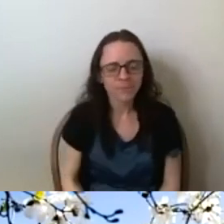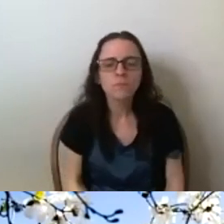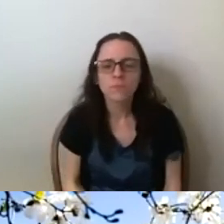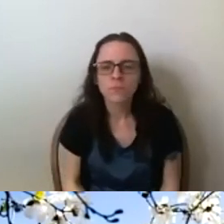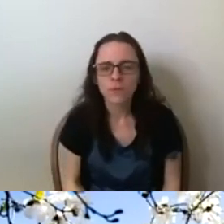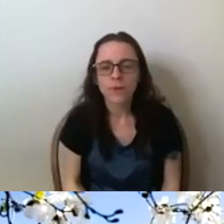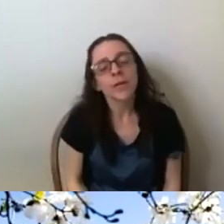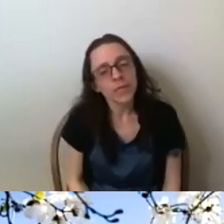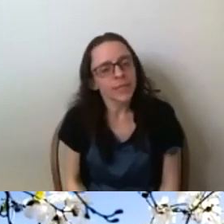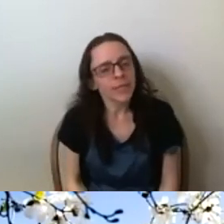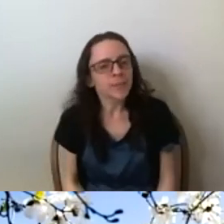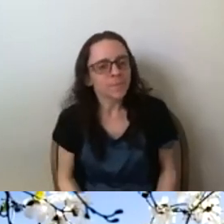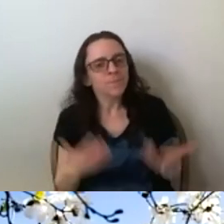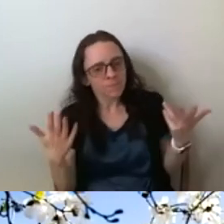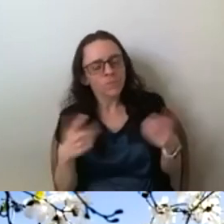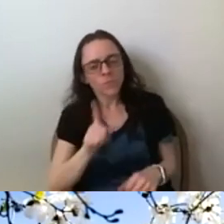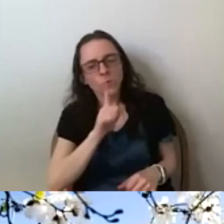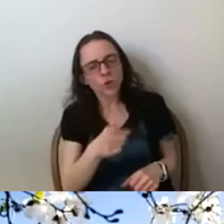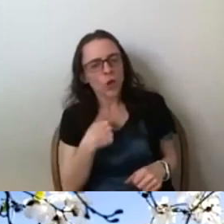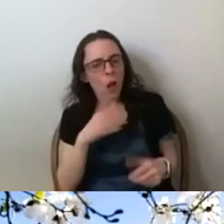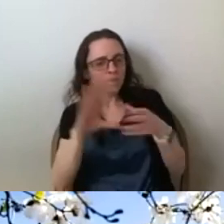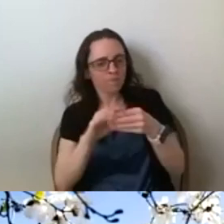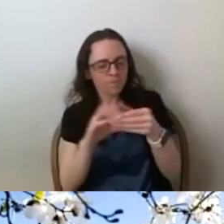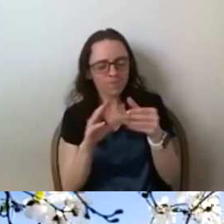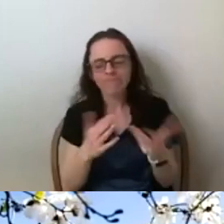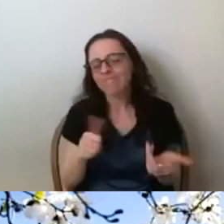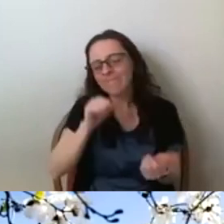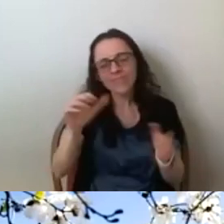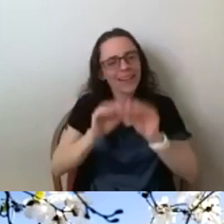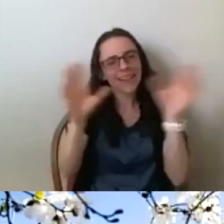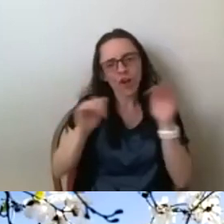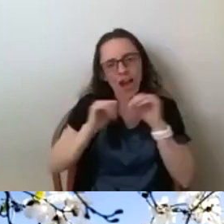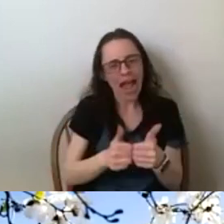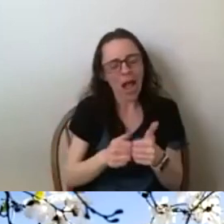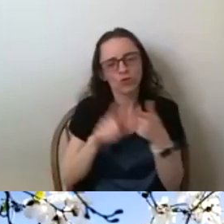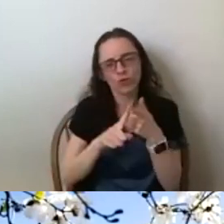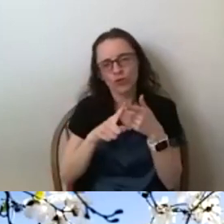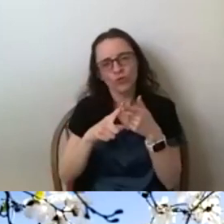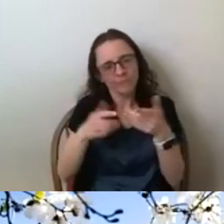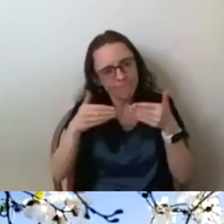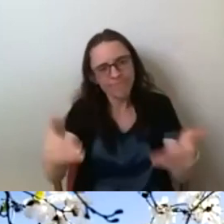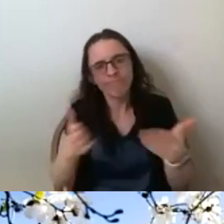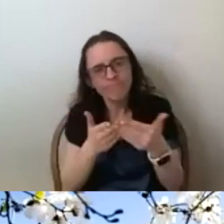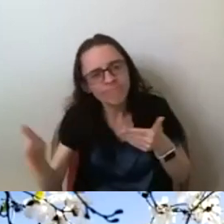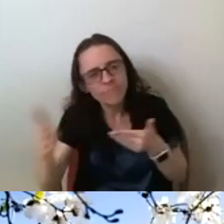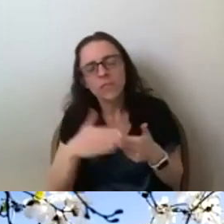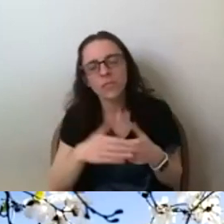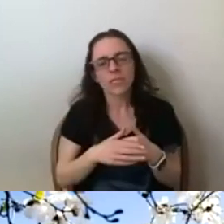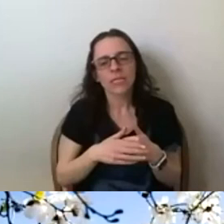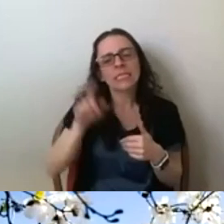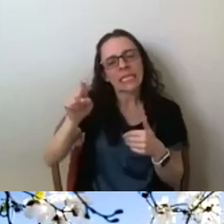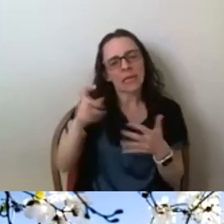it's not really clear how, how one, um, you know, moves past this. Um, there's a lot of deregulation that needs to occur for that